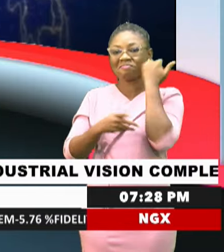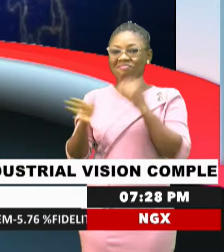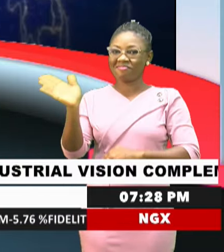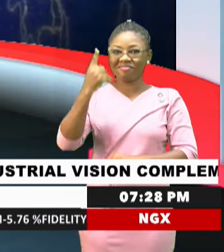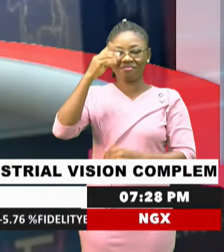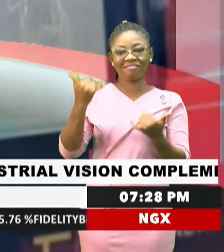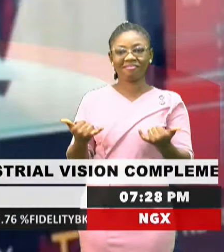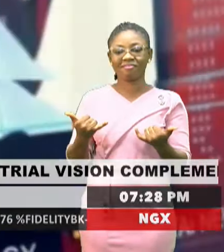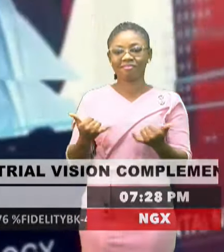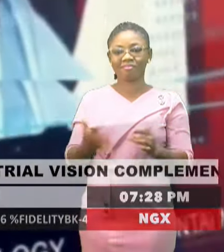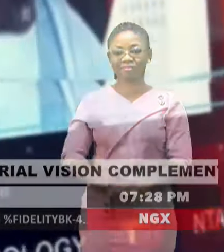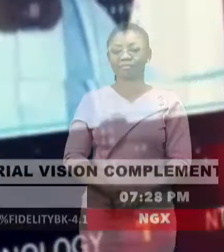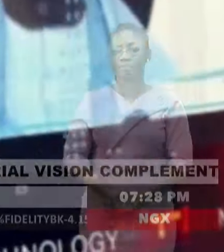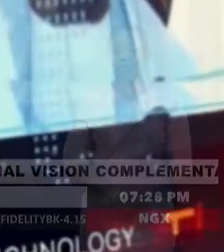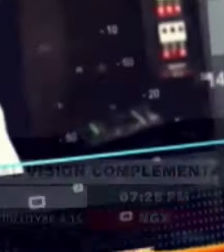bye for now.